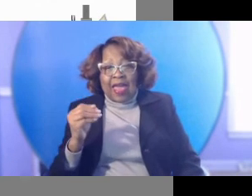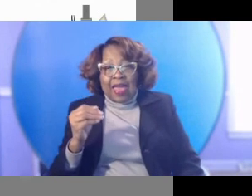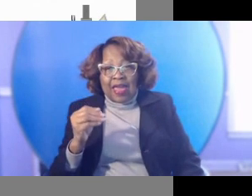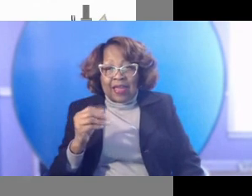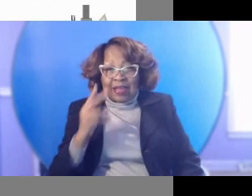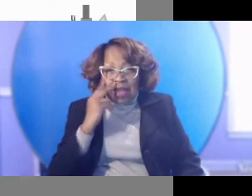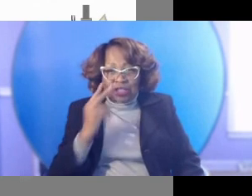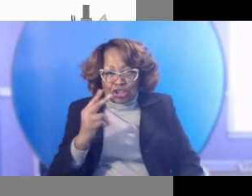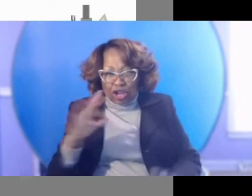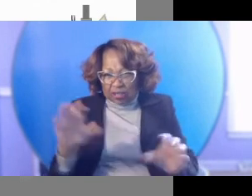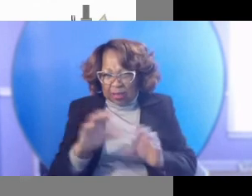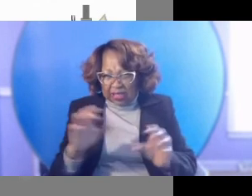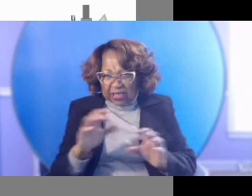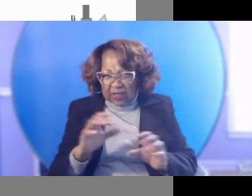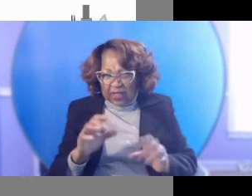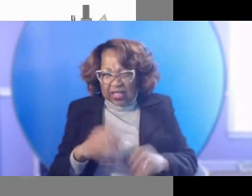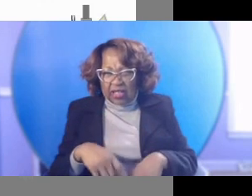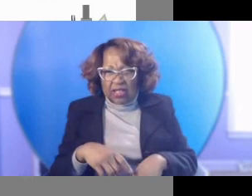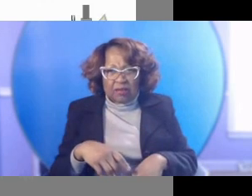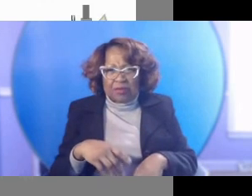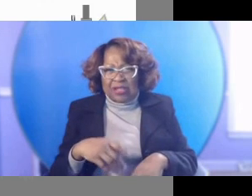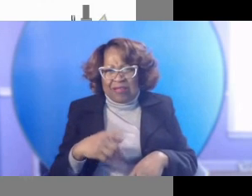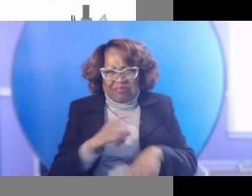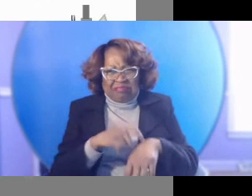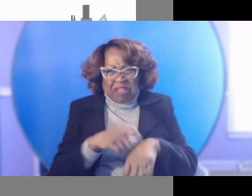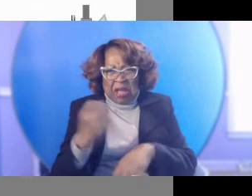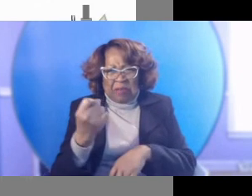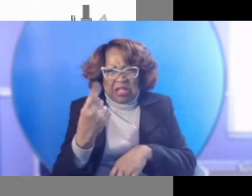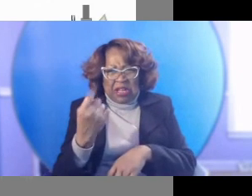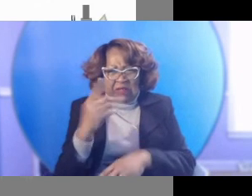activity like 11 o'clock at night and saw activity.